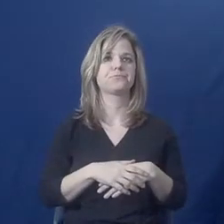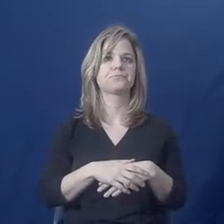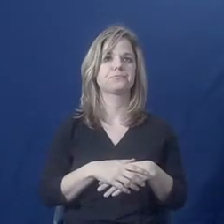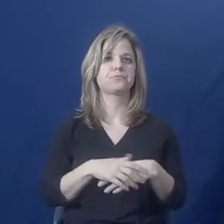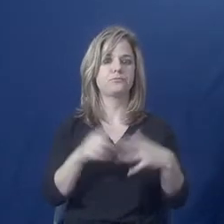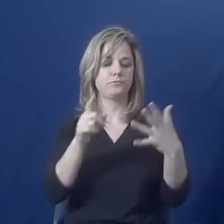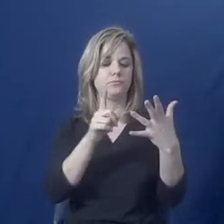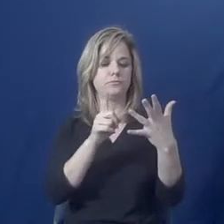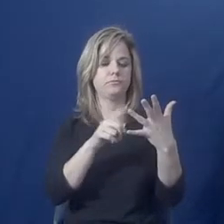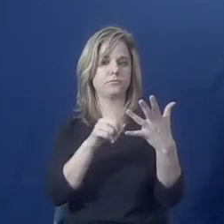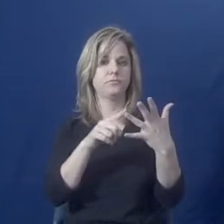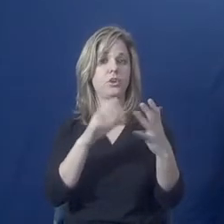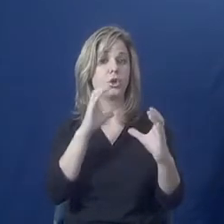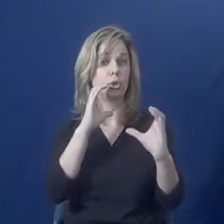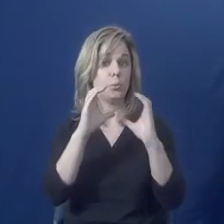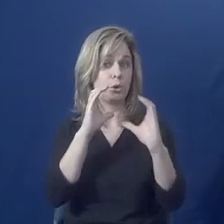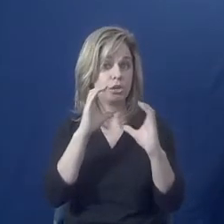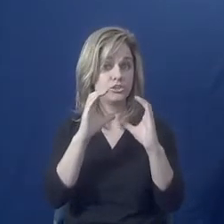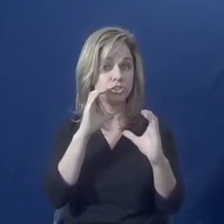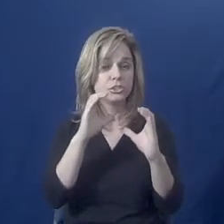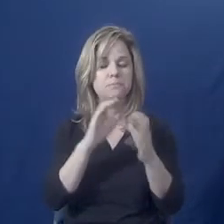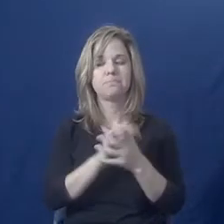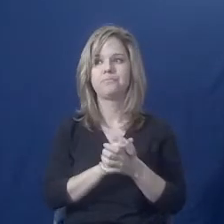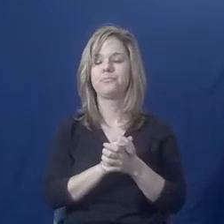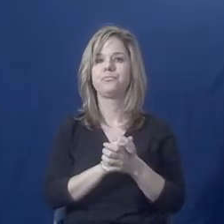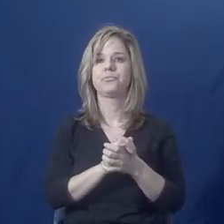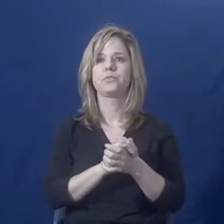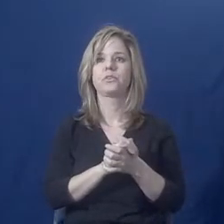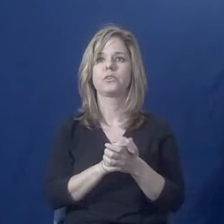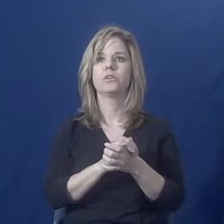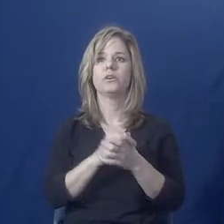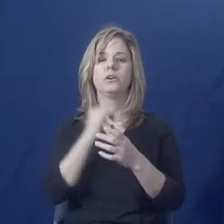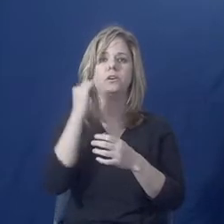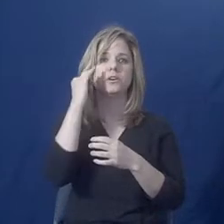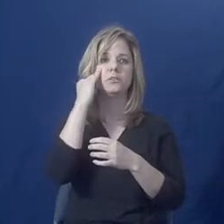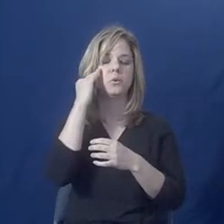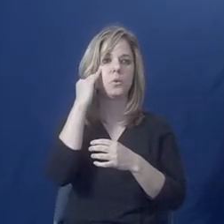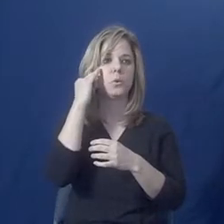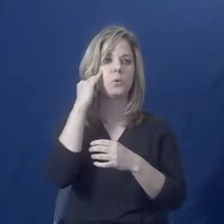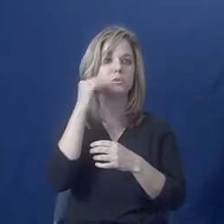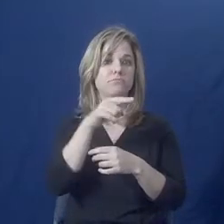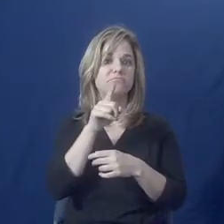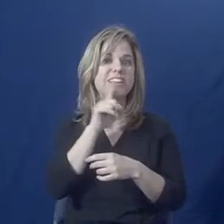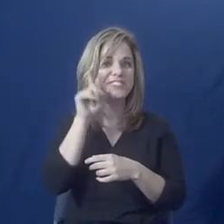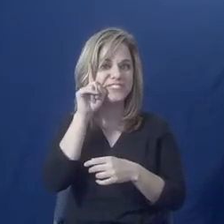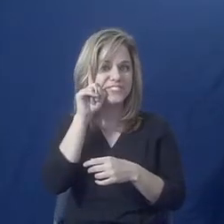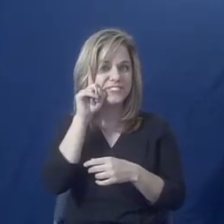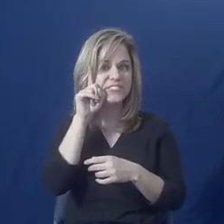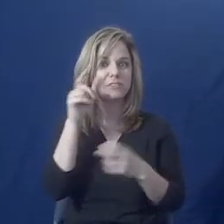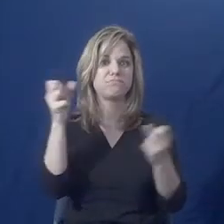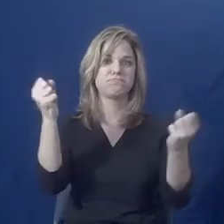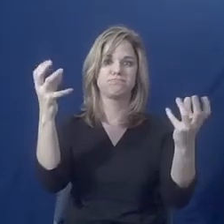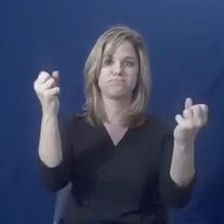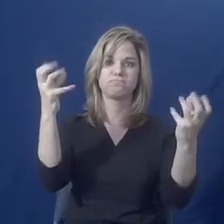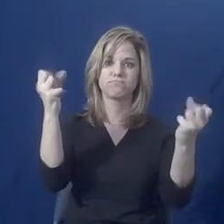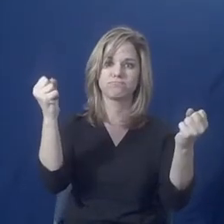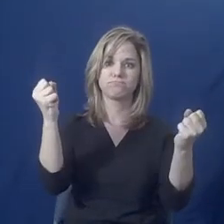Communication. So if they are deaf and they use American Sign Language,